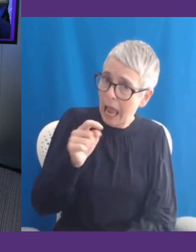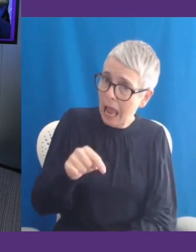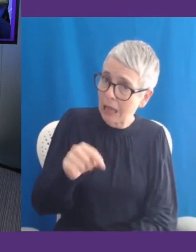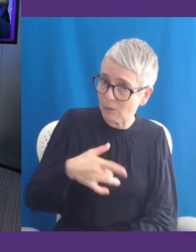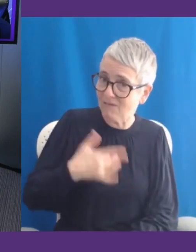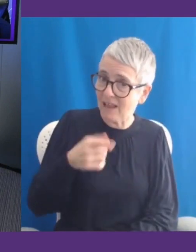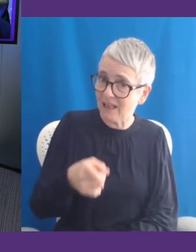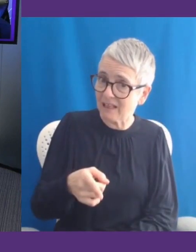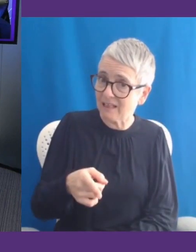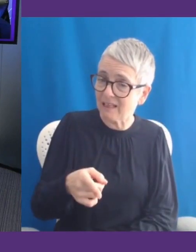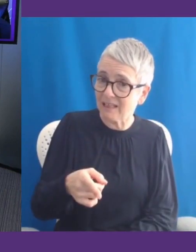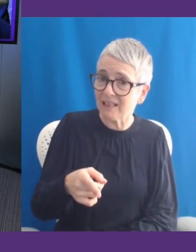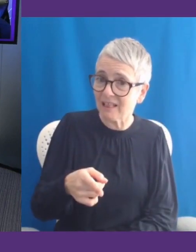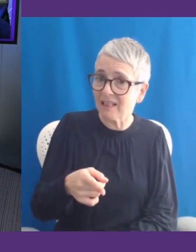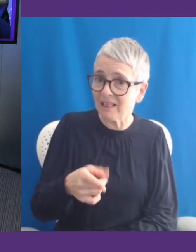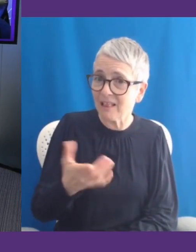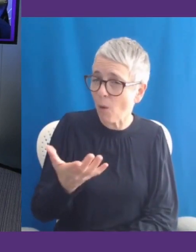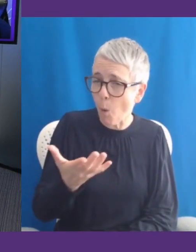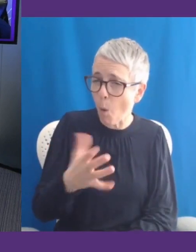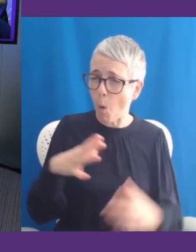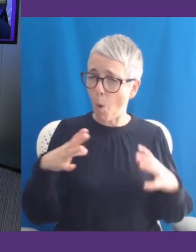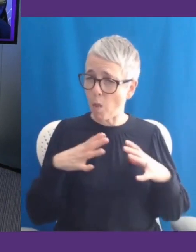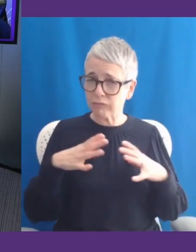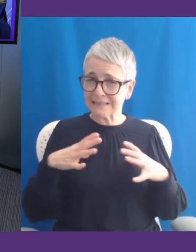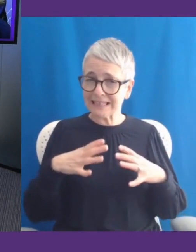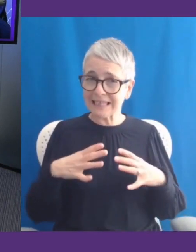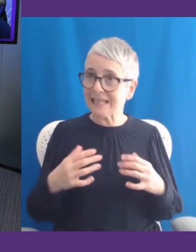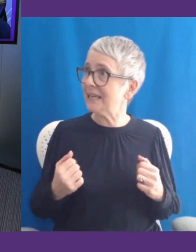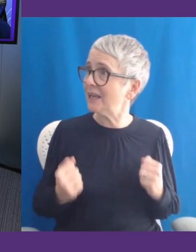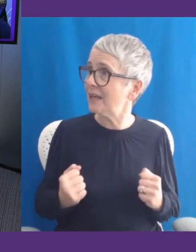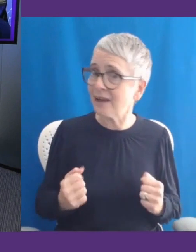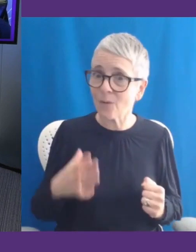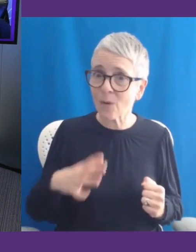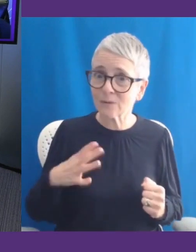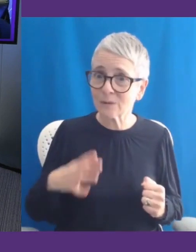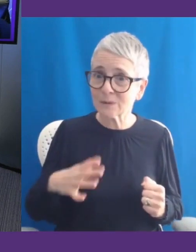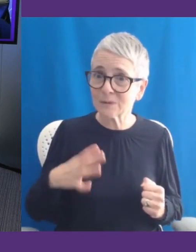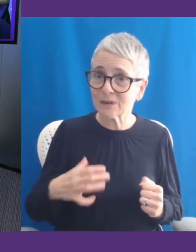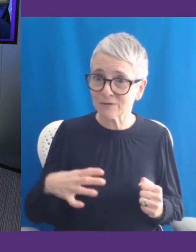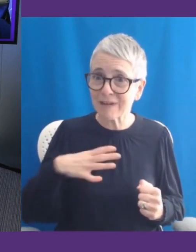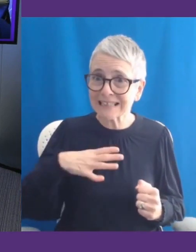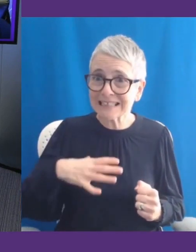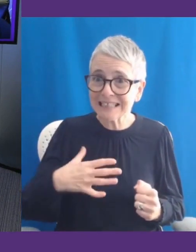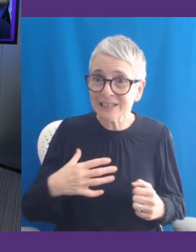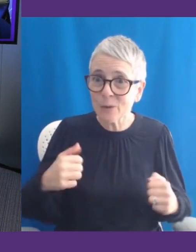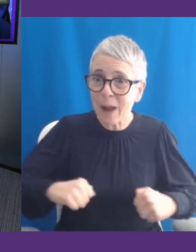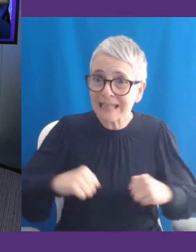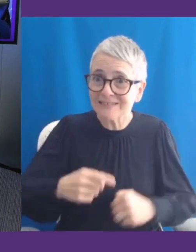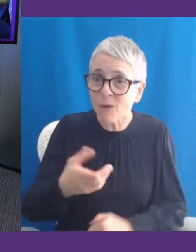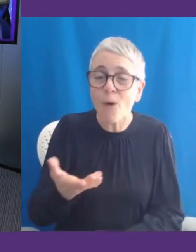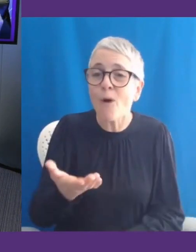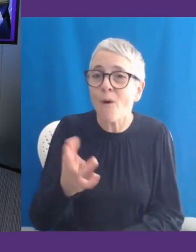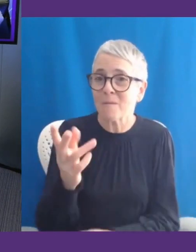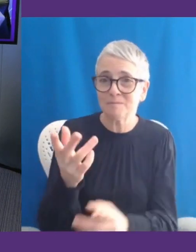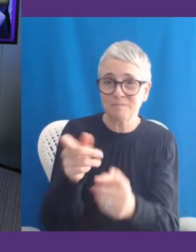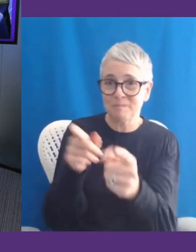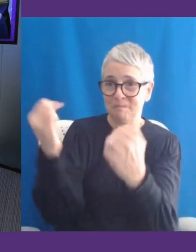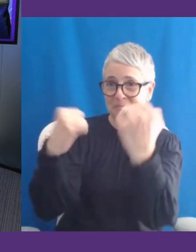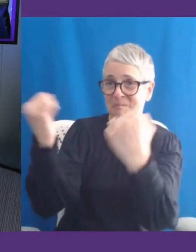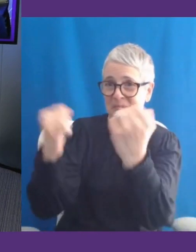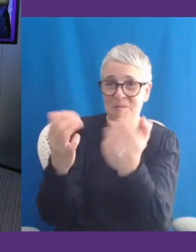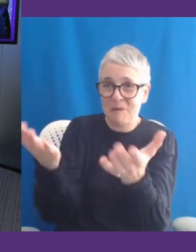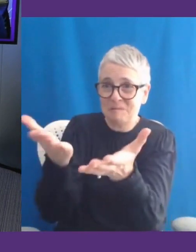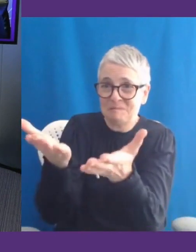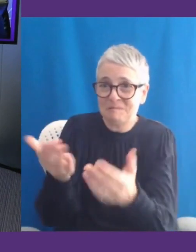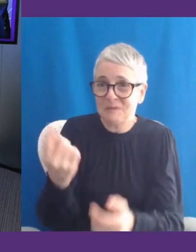and encourage that? Or are already at the door waiting to come in and have the conversations, you think? Either one of you, in terms of your respective inputs?